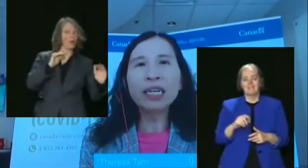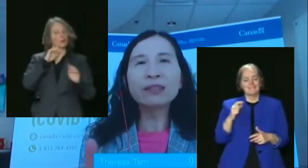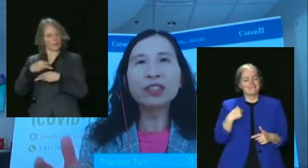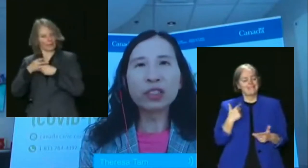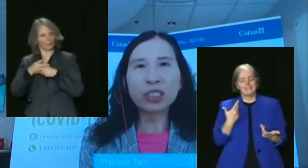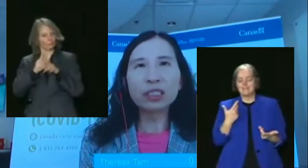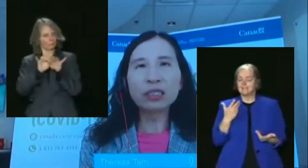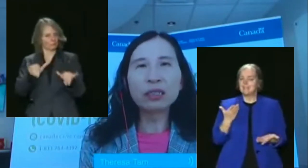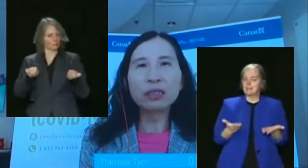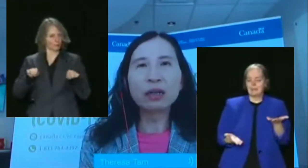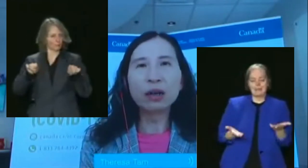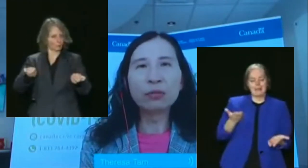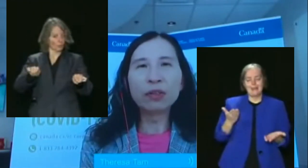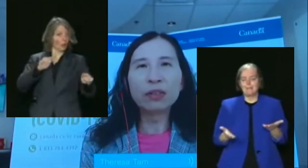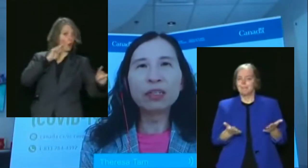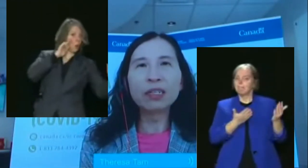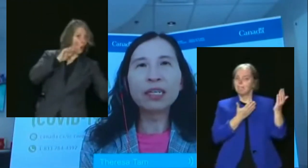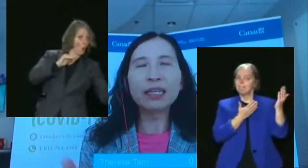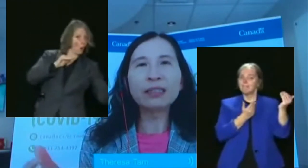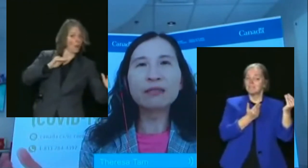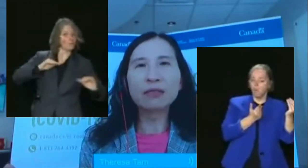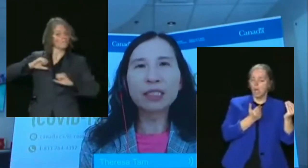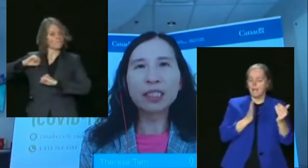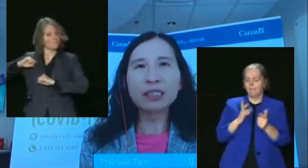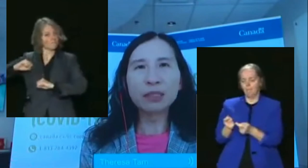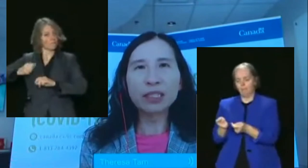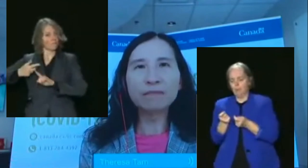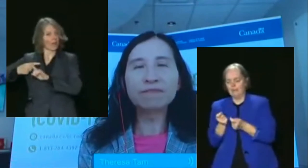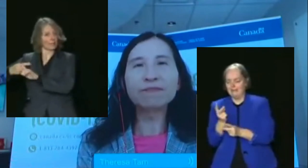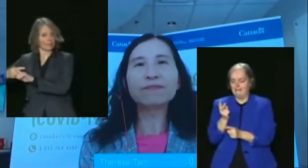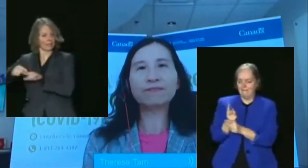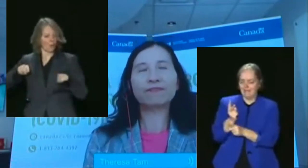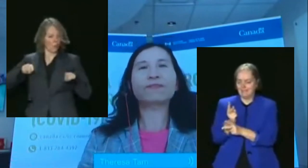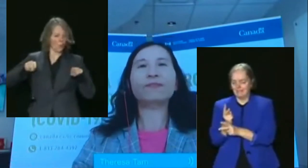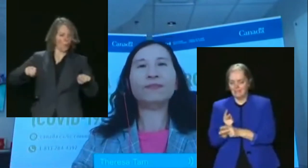yet vigilance. Hope, yet resilience building.